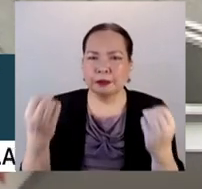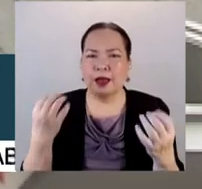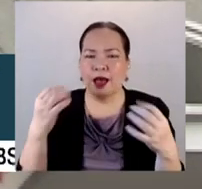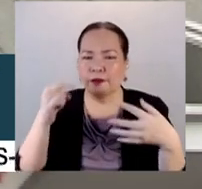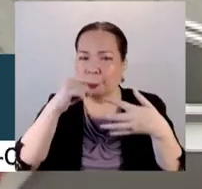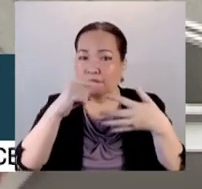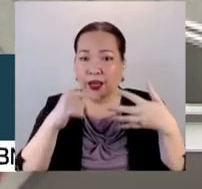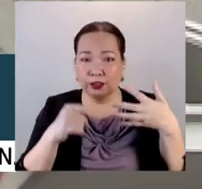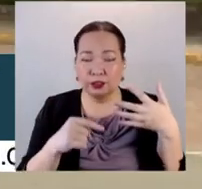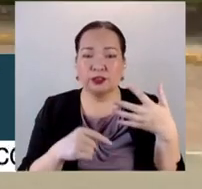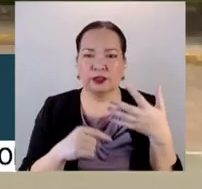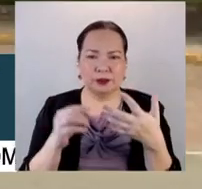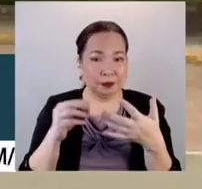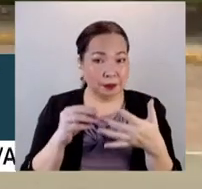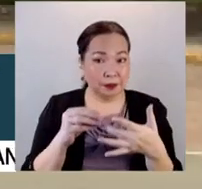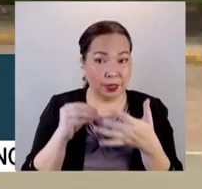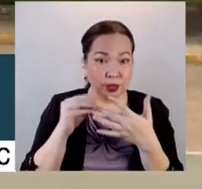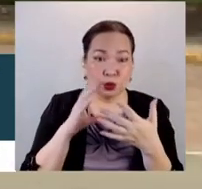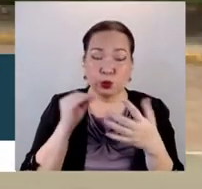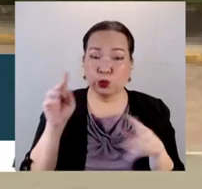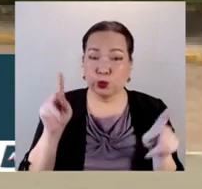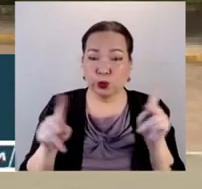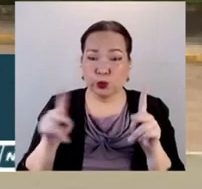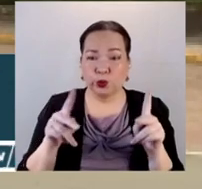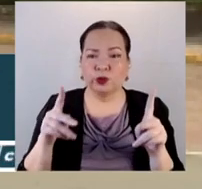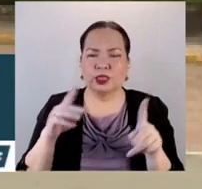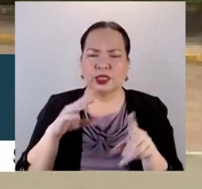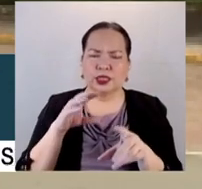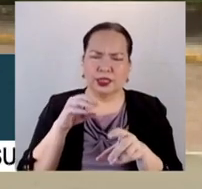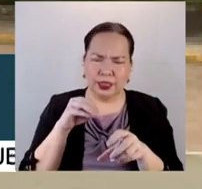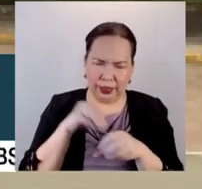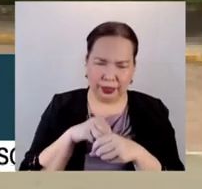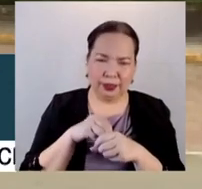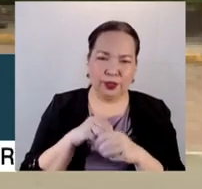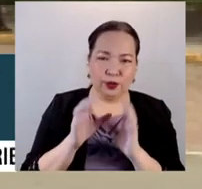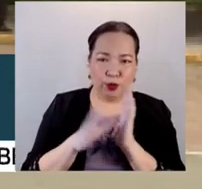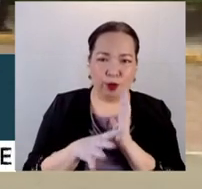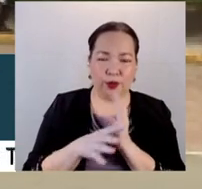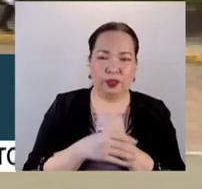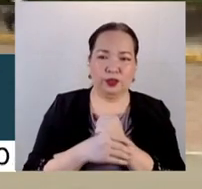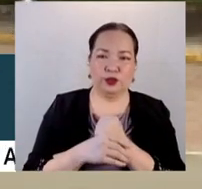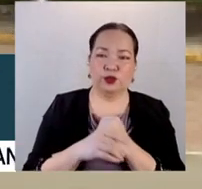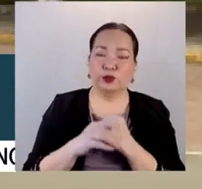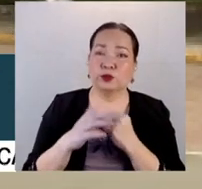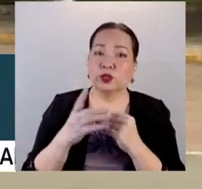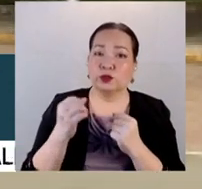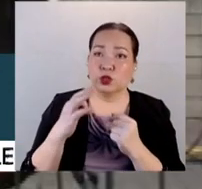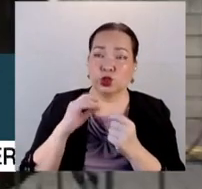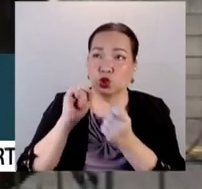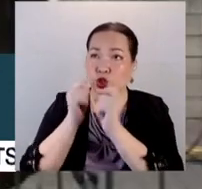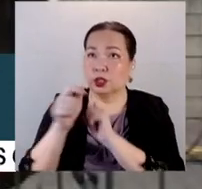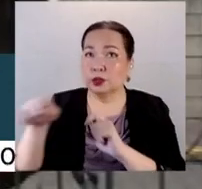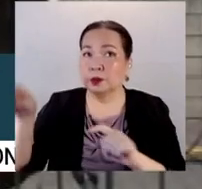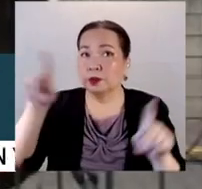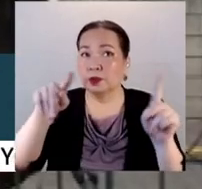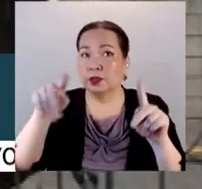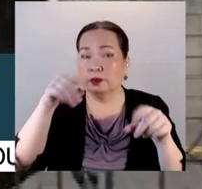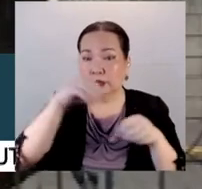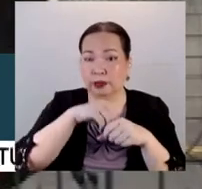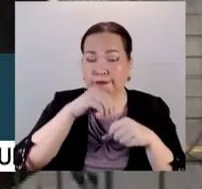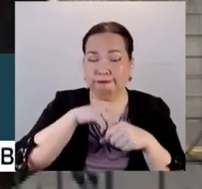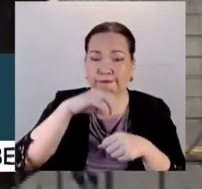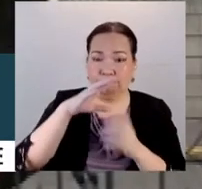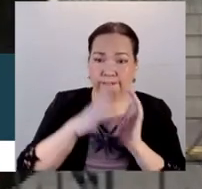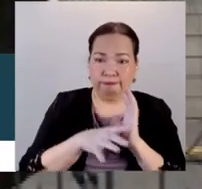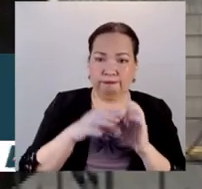especially doon sa mga tao na naanjan mismo sa institution. Before reforming anybody else or anything else, commissional election